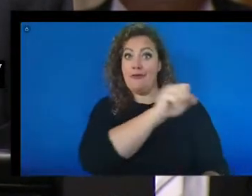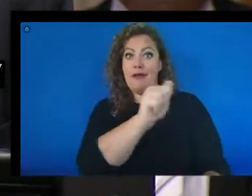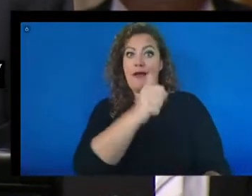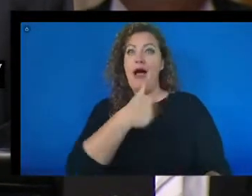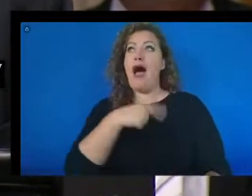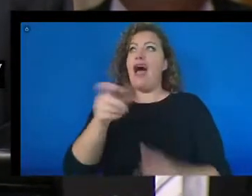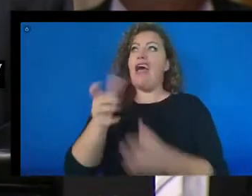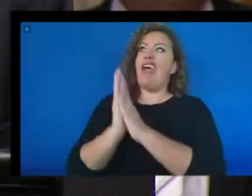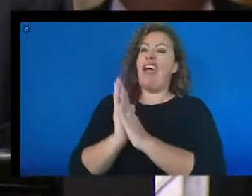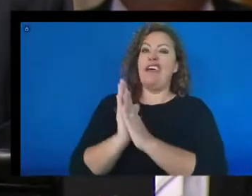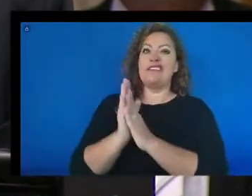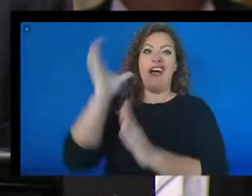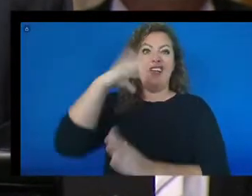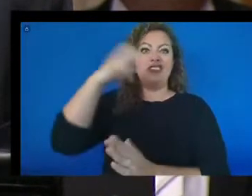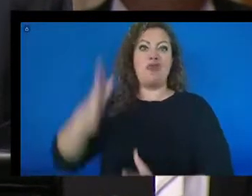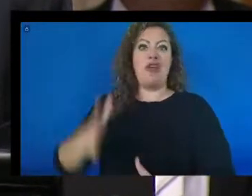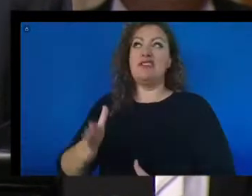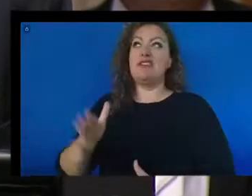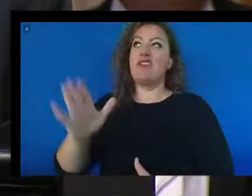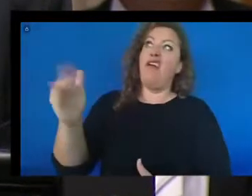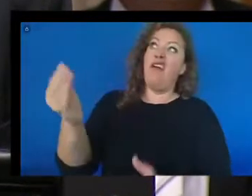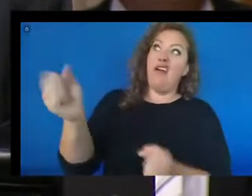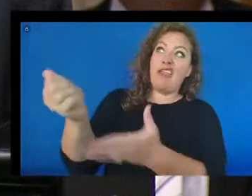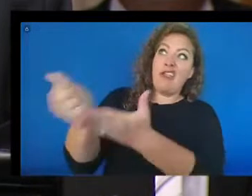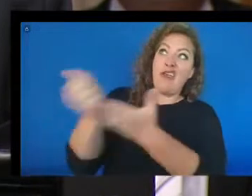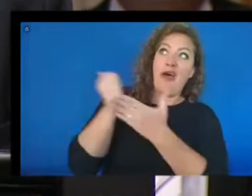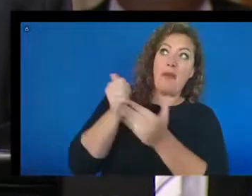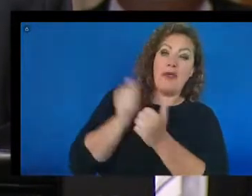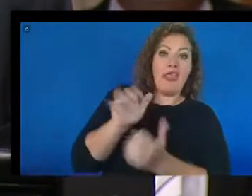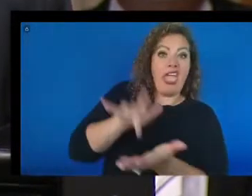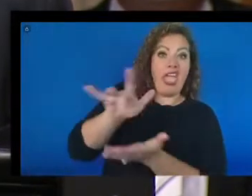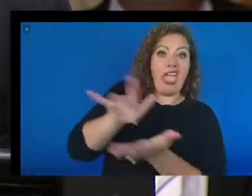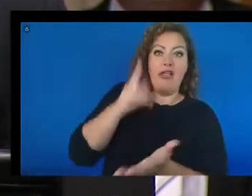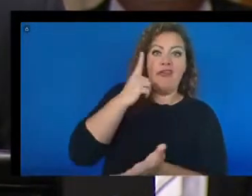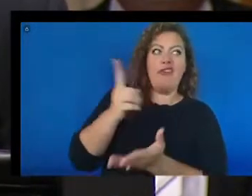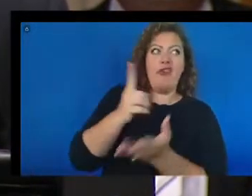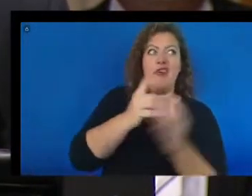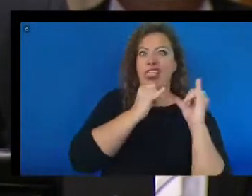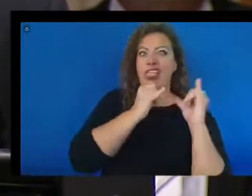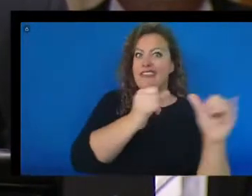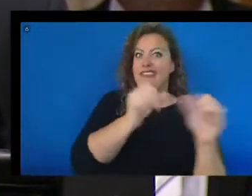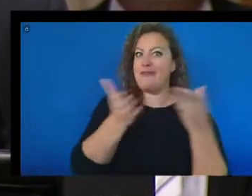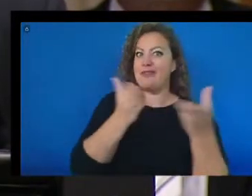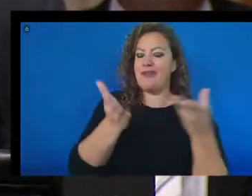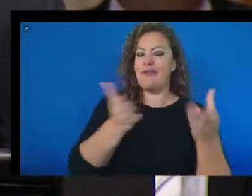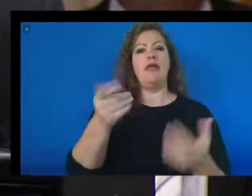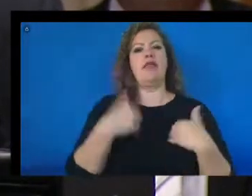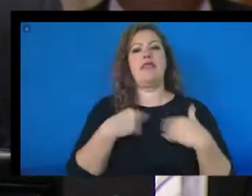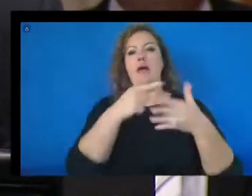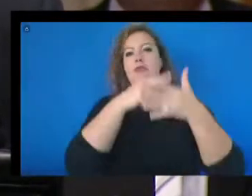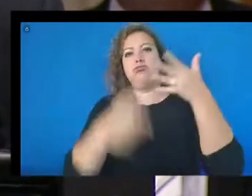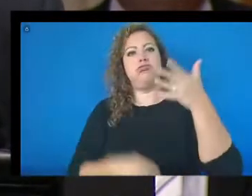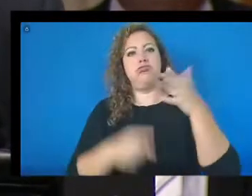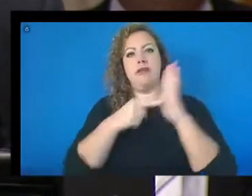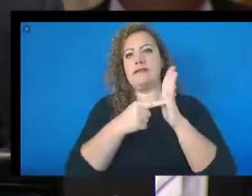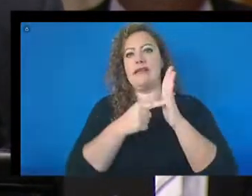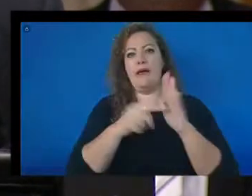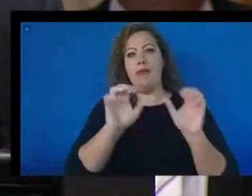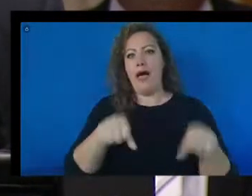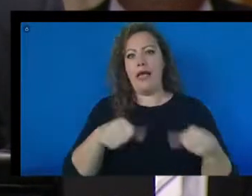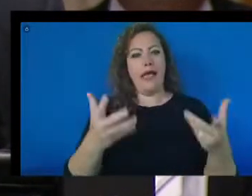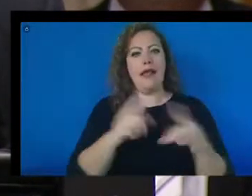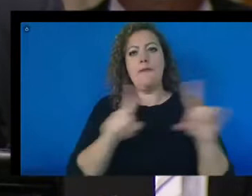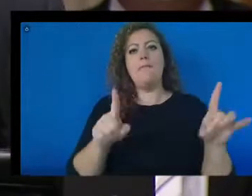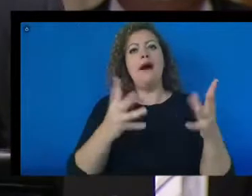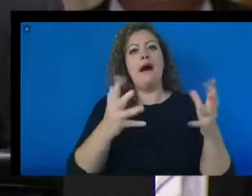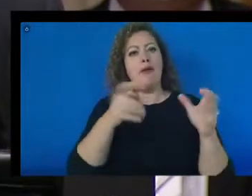into this kiosk in order for me to get the same services. So yeah, there's a host of examples we can give. But again, I'd still like to continue to focus